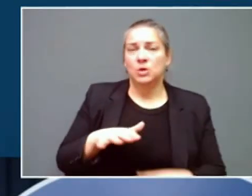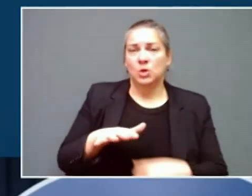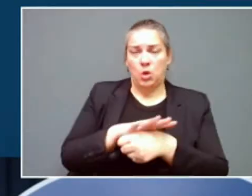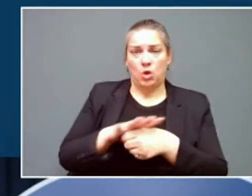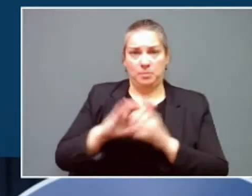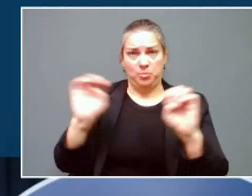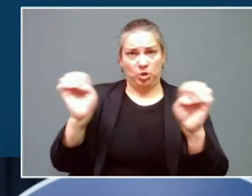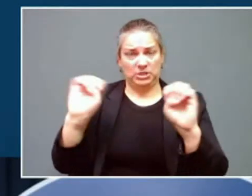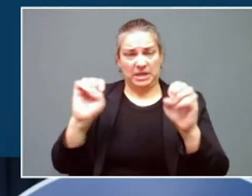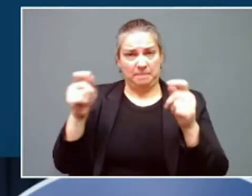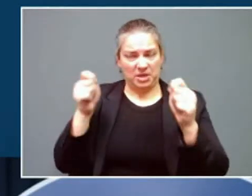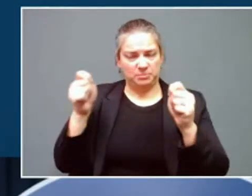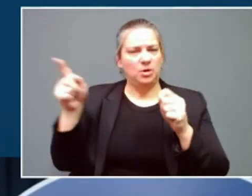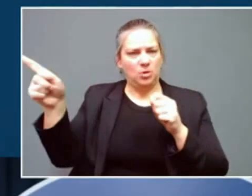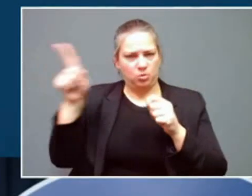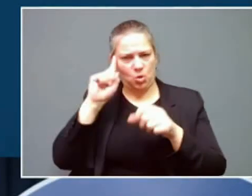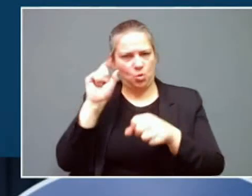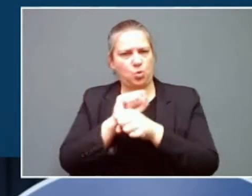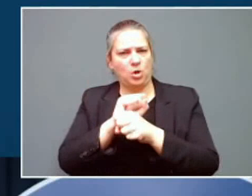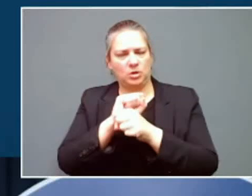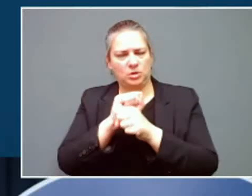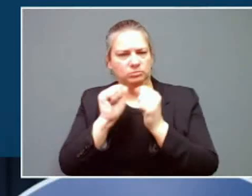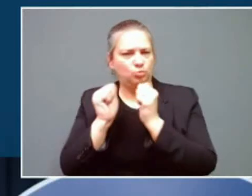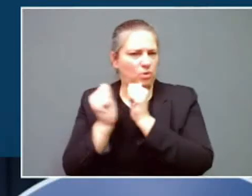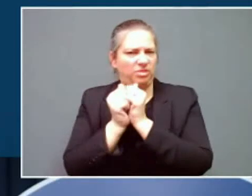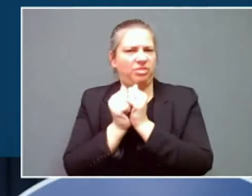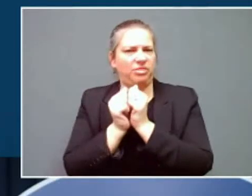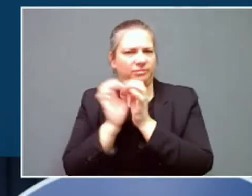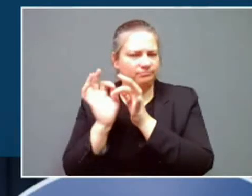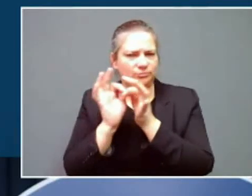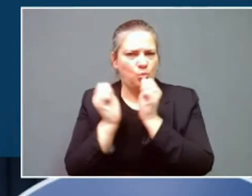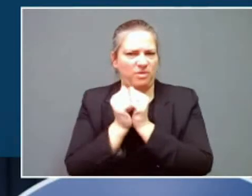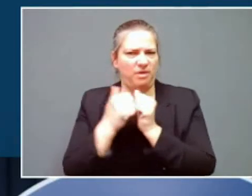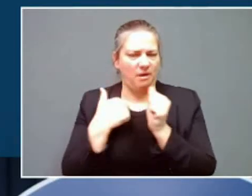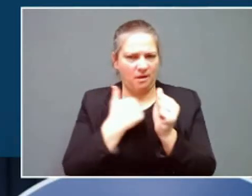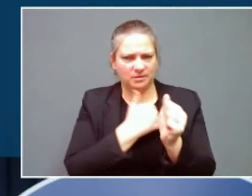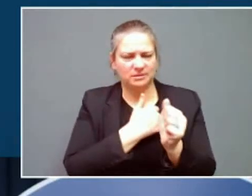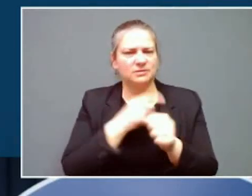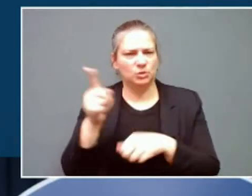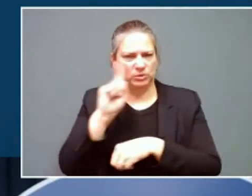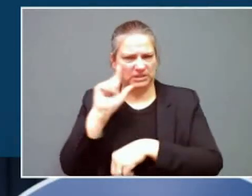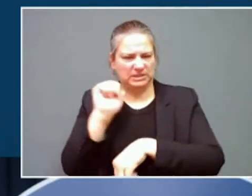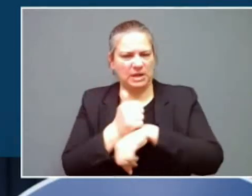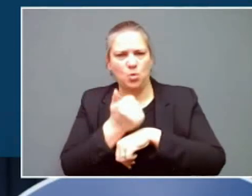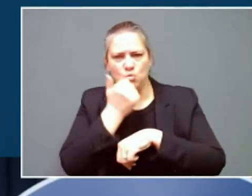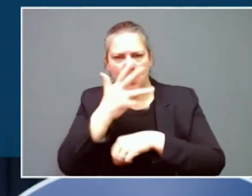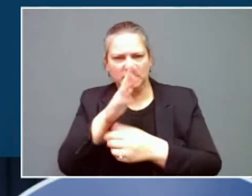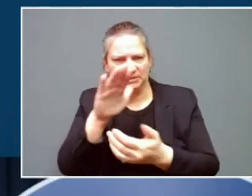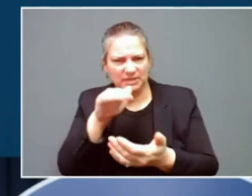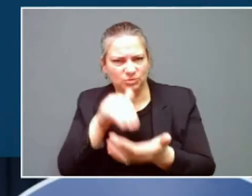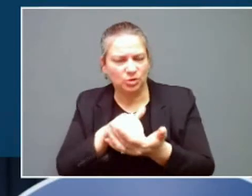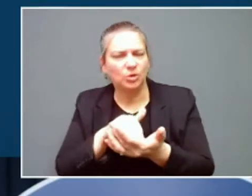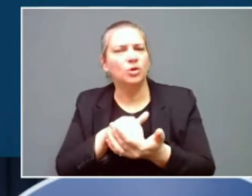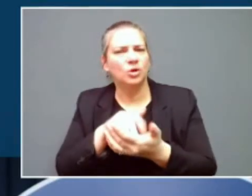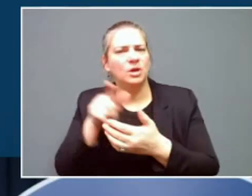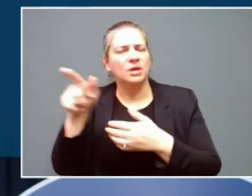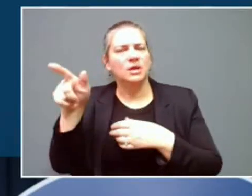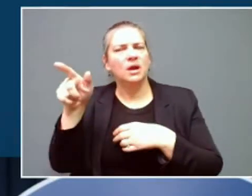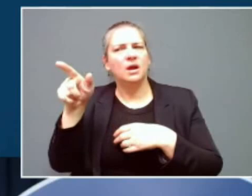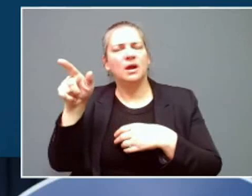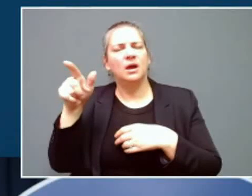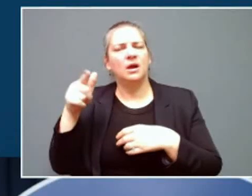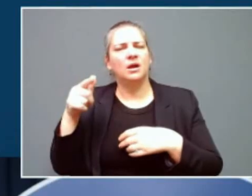will be working in conjunction with us to set up warming centers. They'll be working in their counties. We will make sure